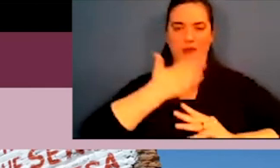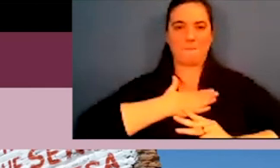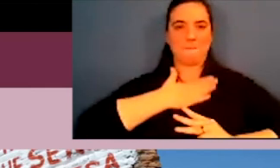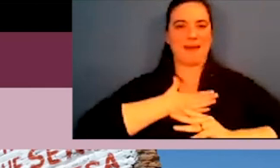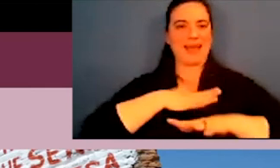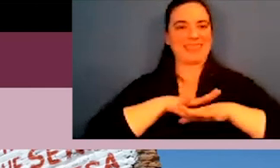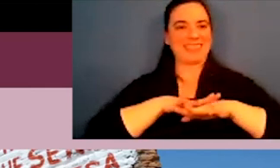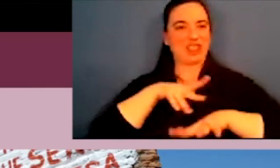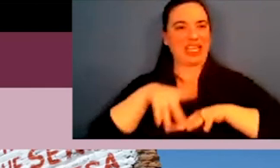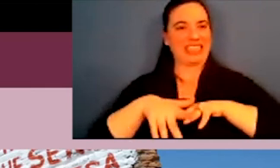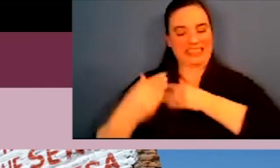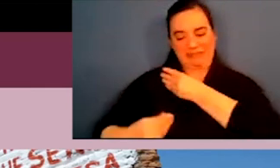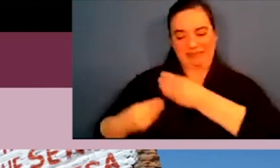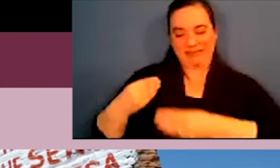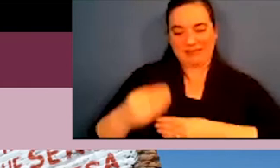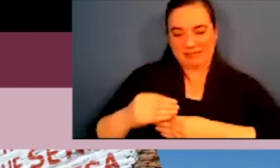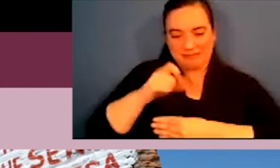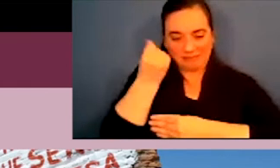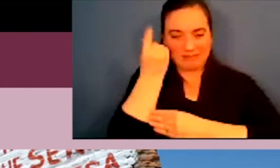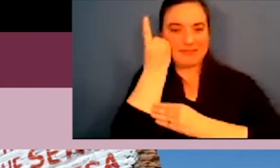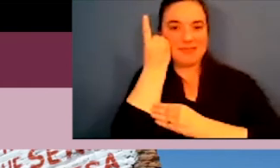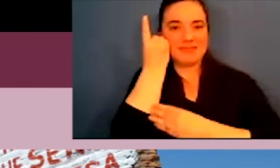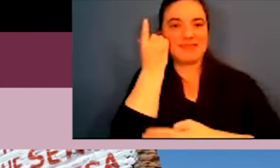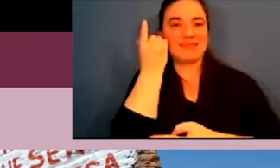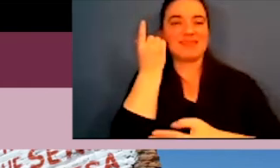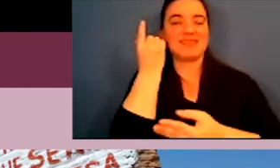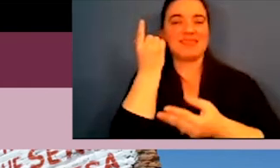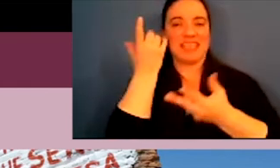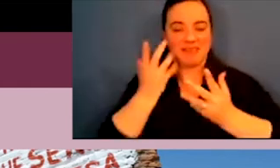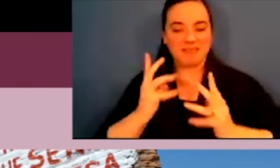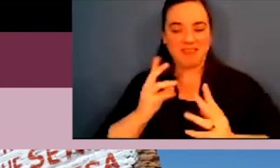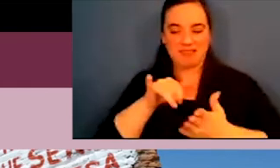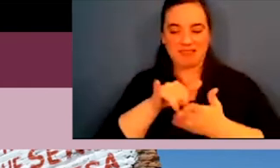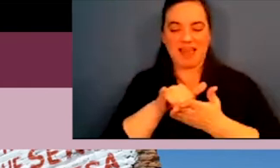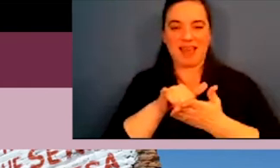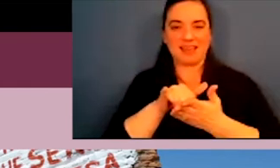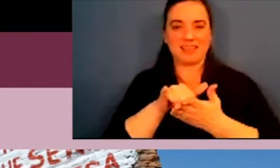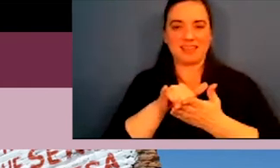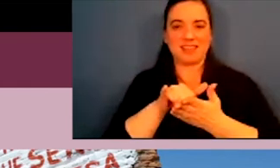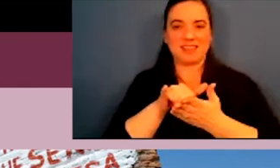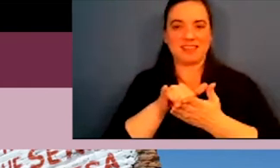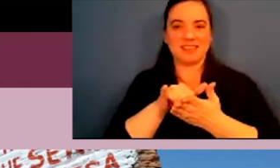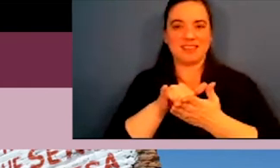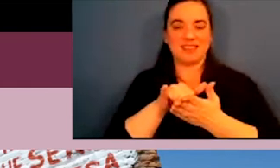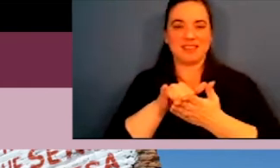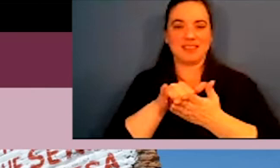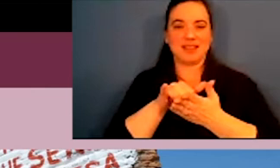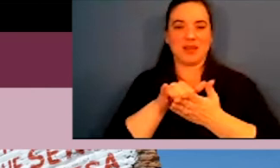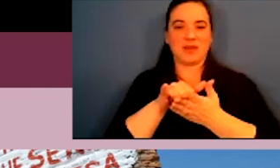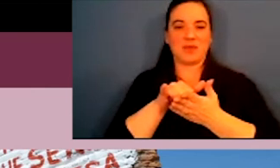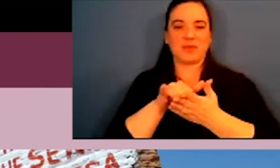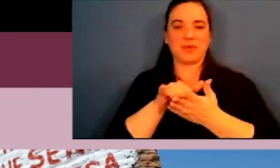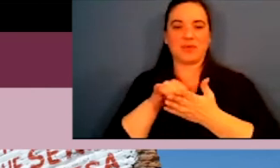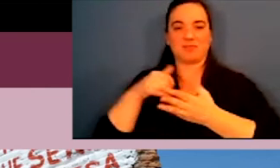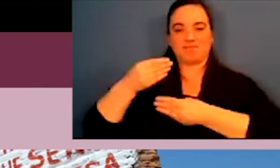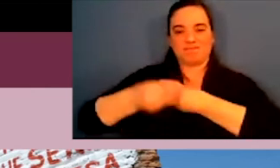only because I was aware. Of my indigenous heritage and understanding that there is, there was,